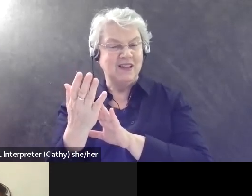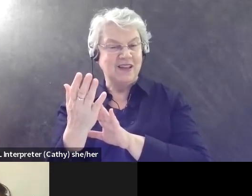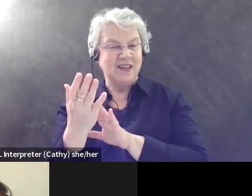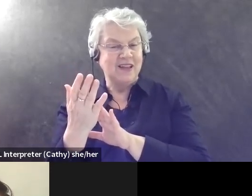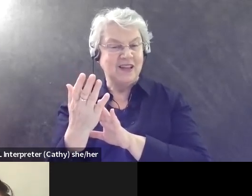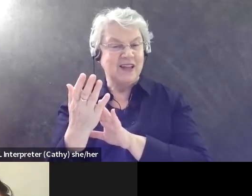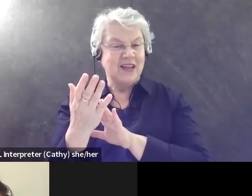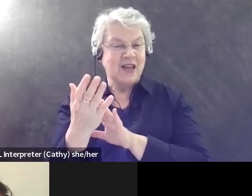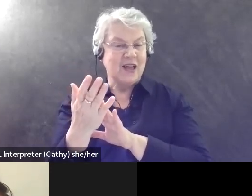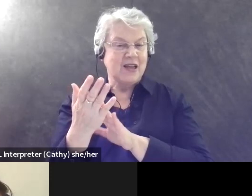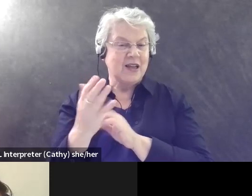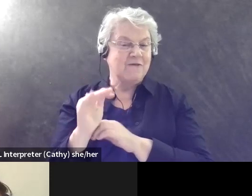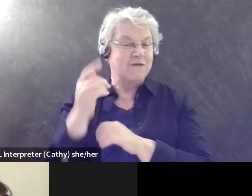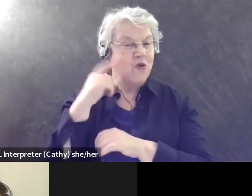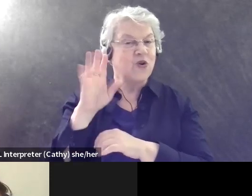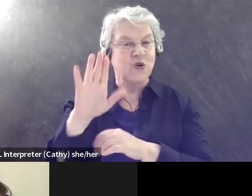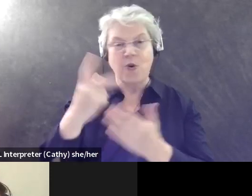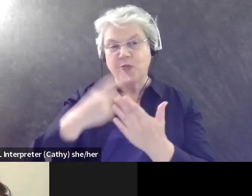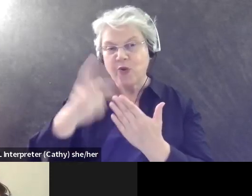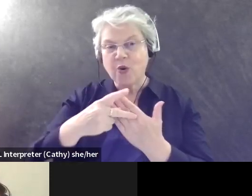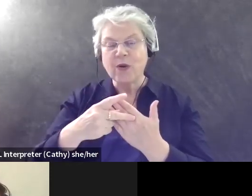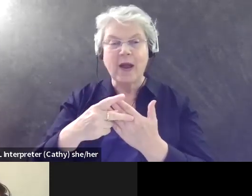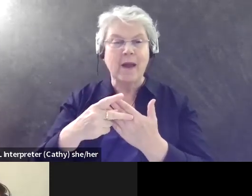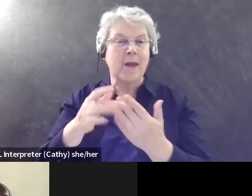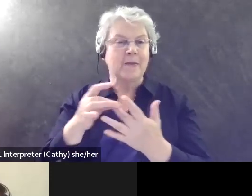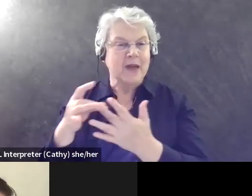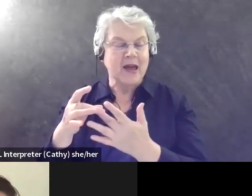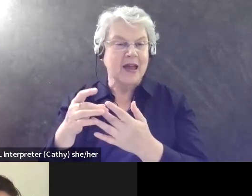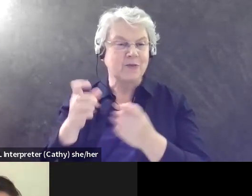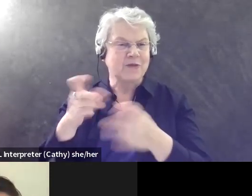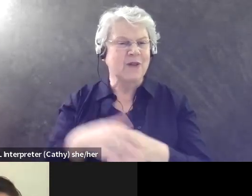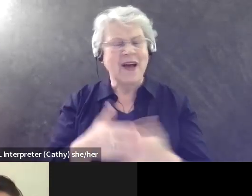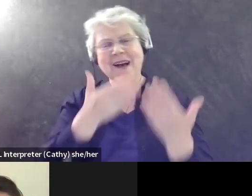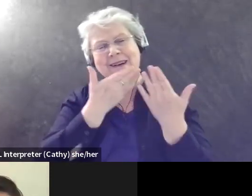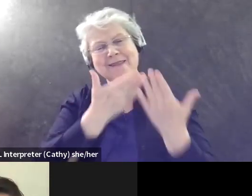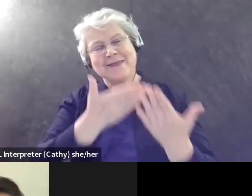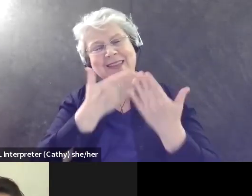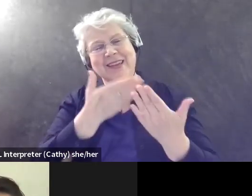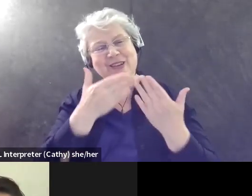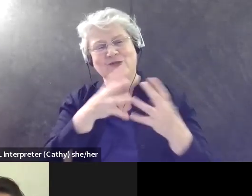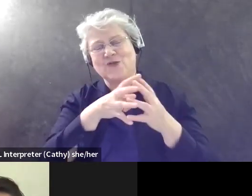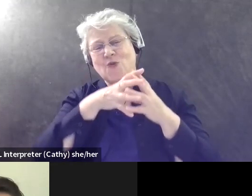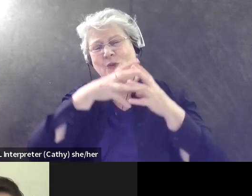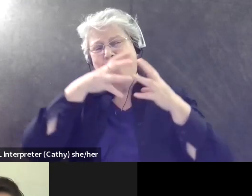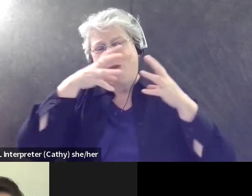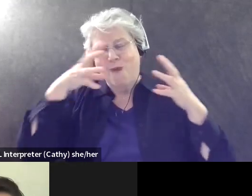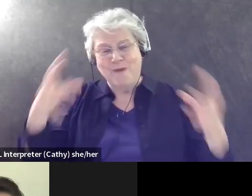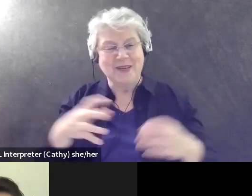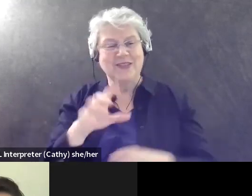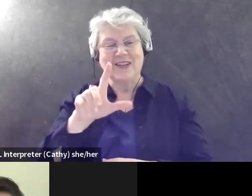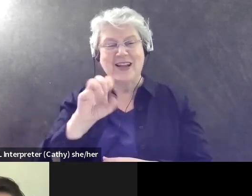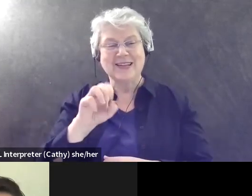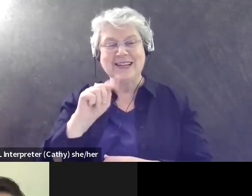interpreter or a program provider. Wow. Thank you so much that you see. Yeah. It's, this has been such a, um,